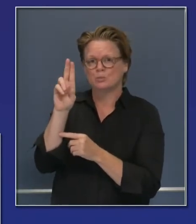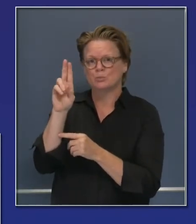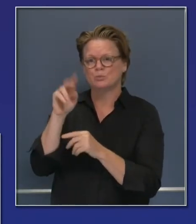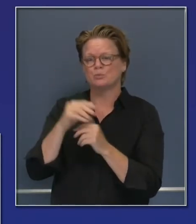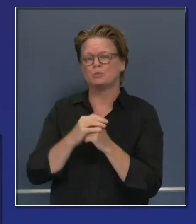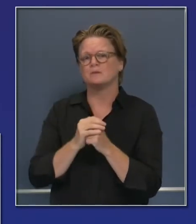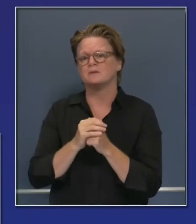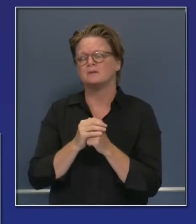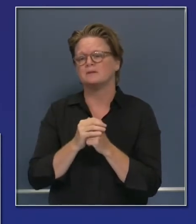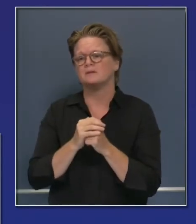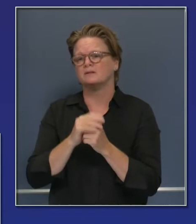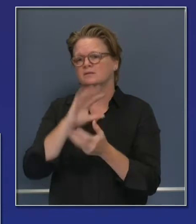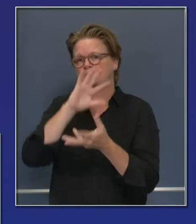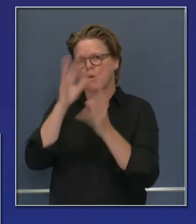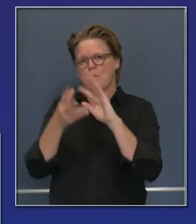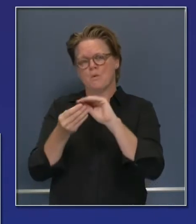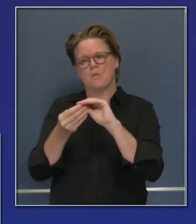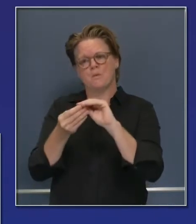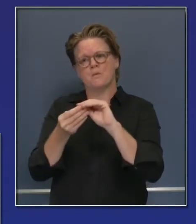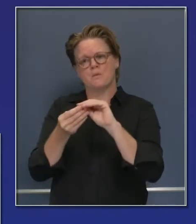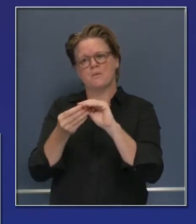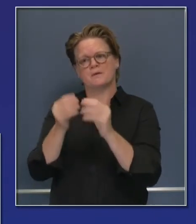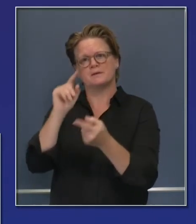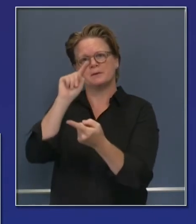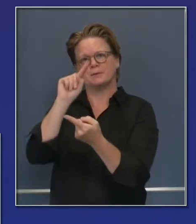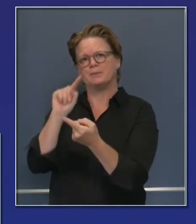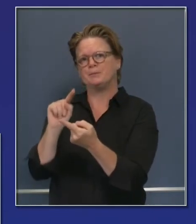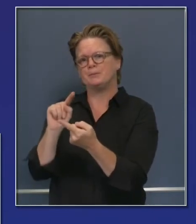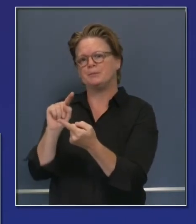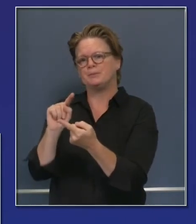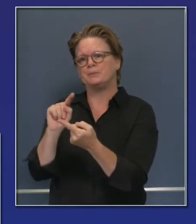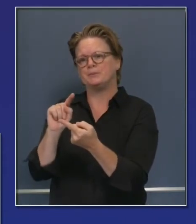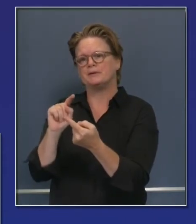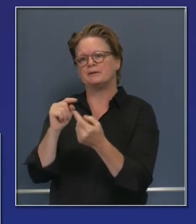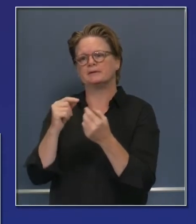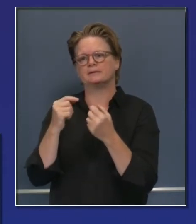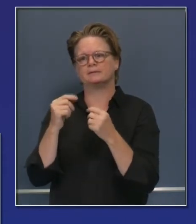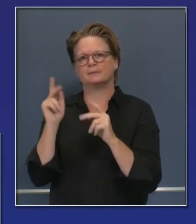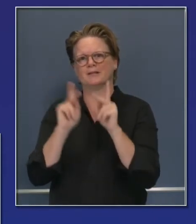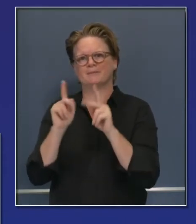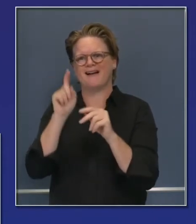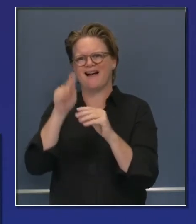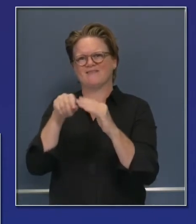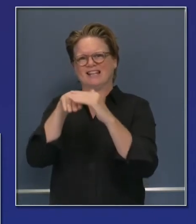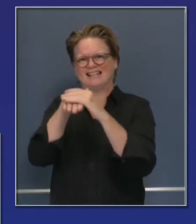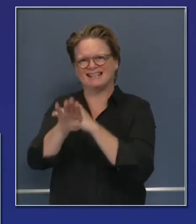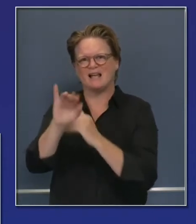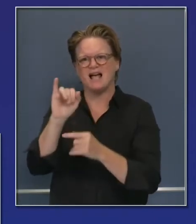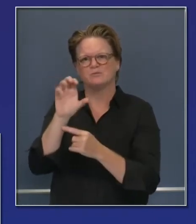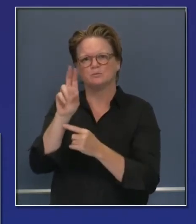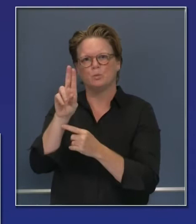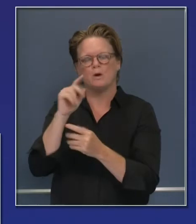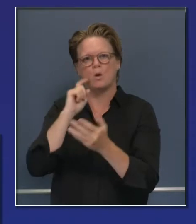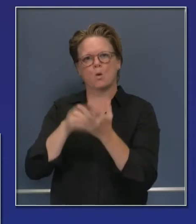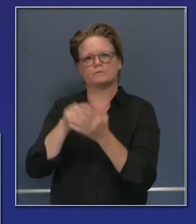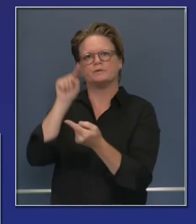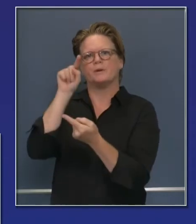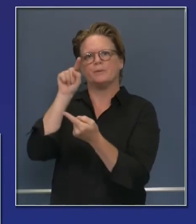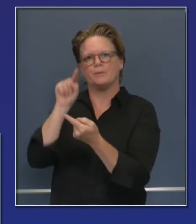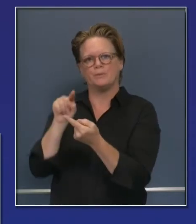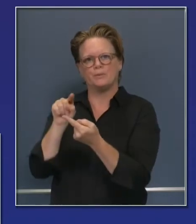total COVID-positive patients in ICUs in terms of our ICU capacity. It's dropped from 23% down to 16%.